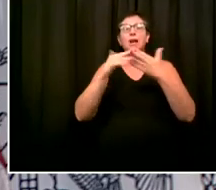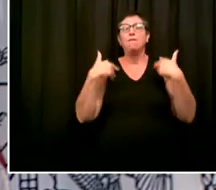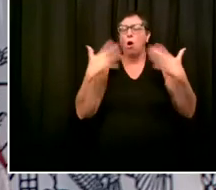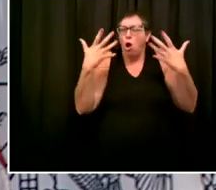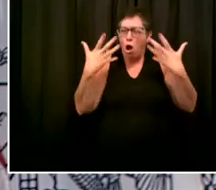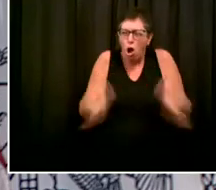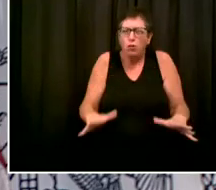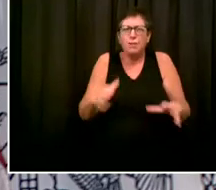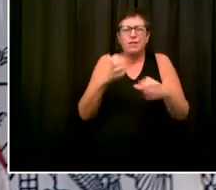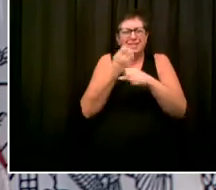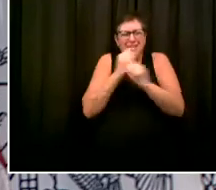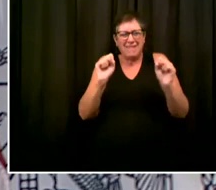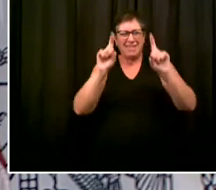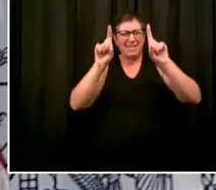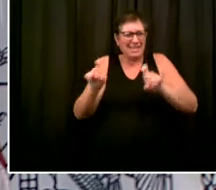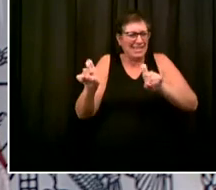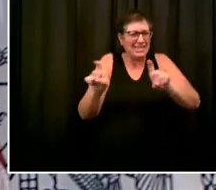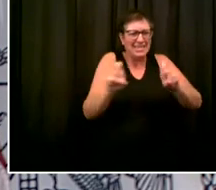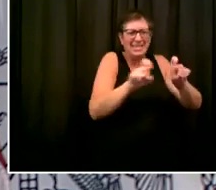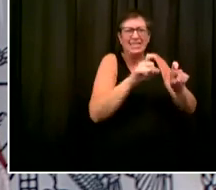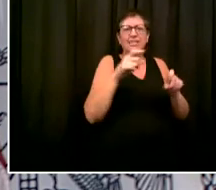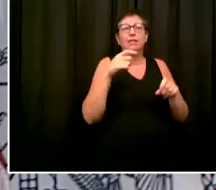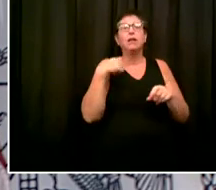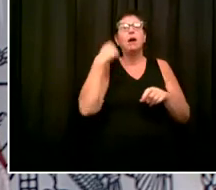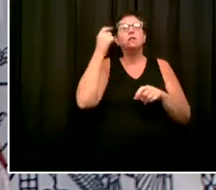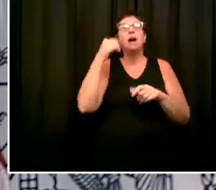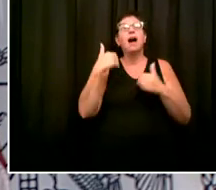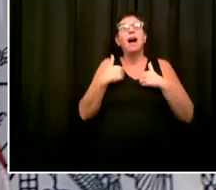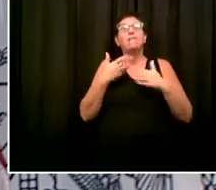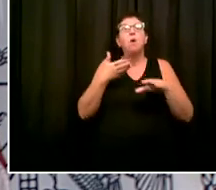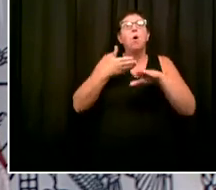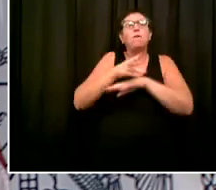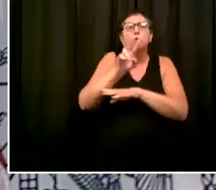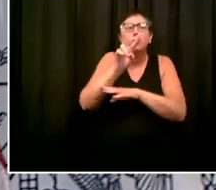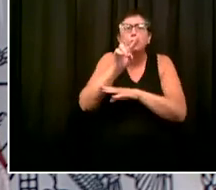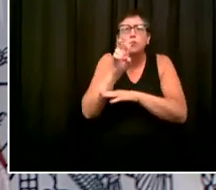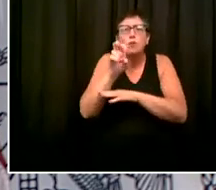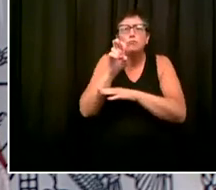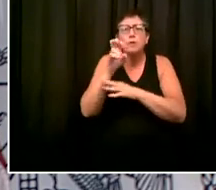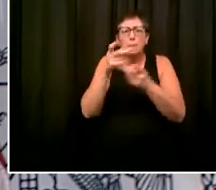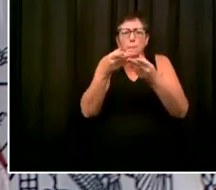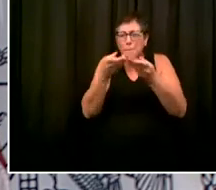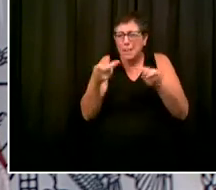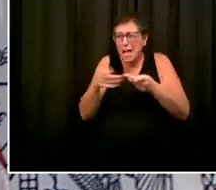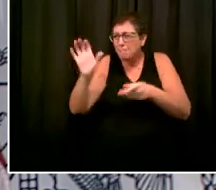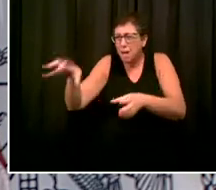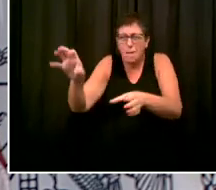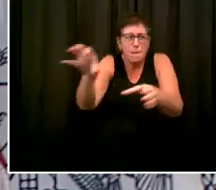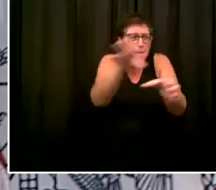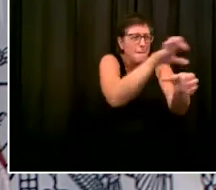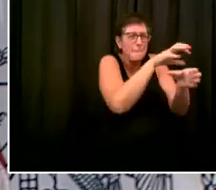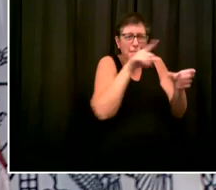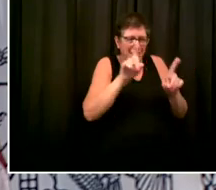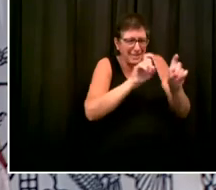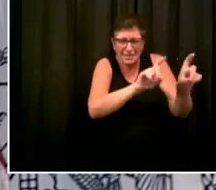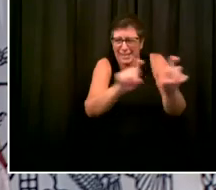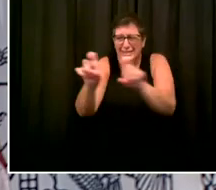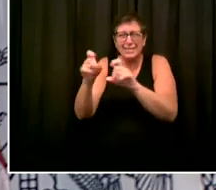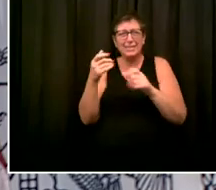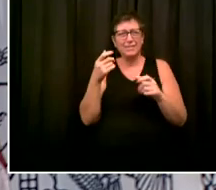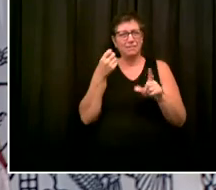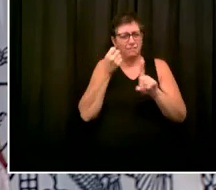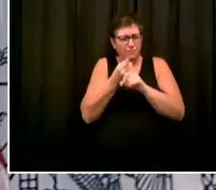over 200 locations. And we're going to be really amplifying that in the next days as the time frame becomes particularly